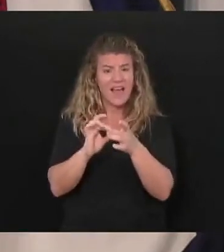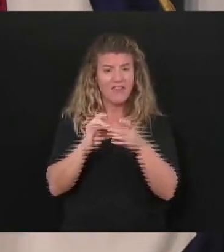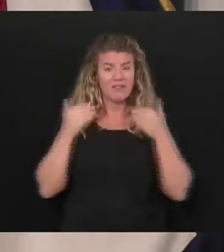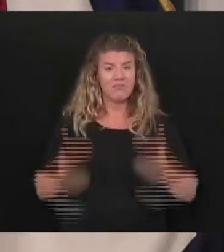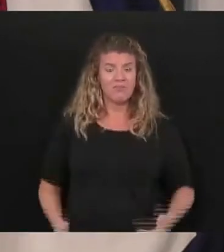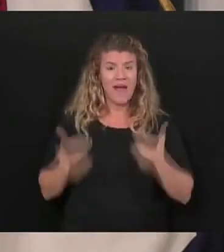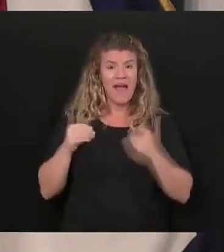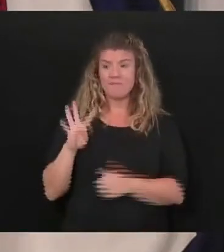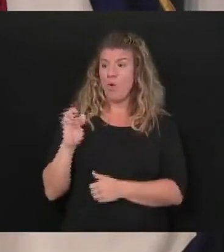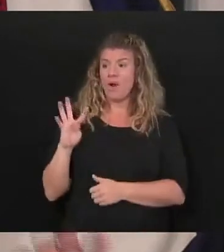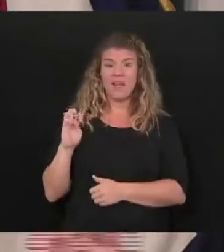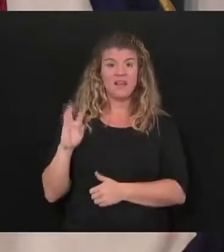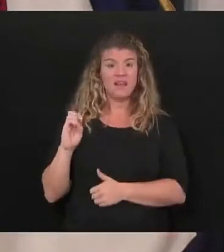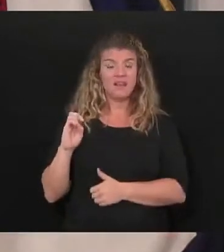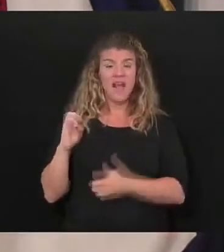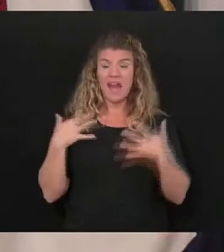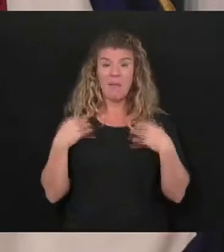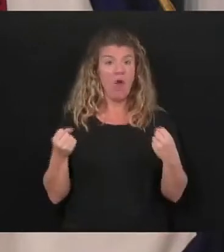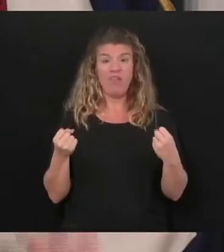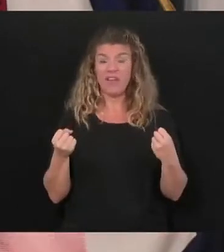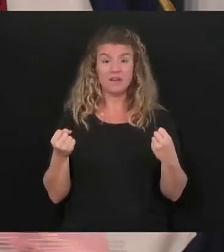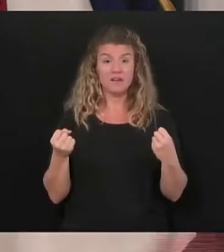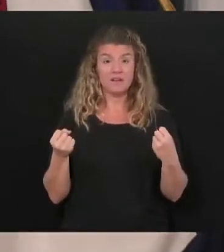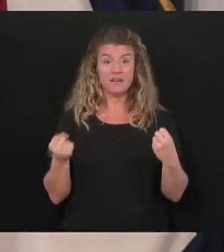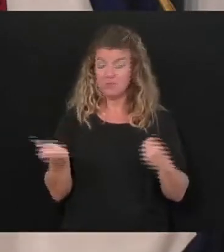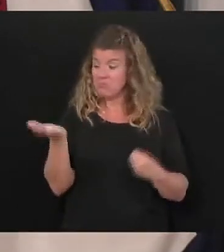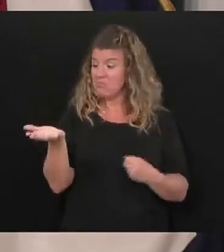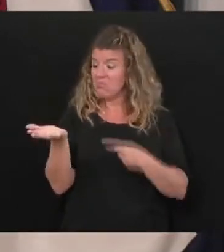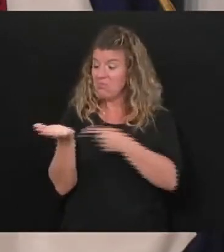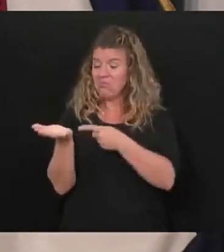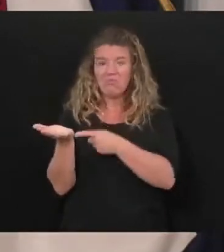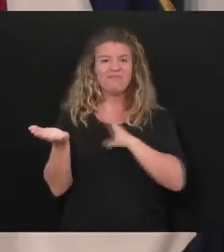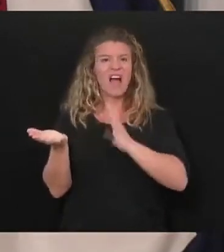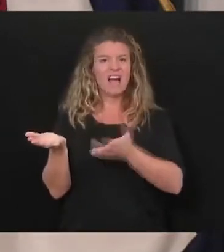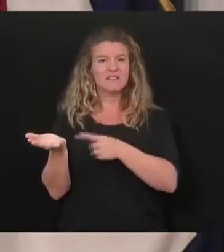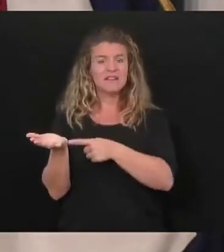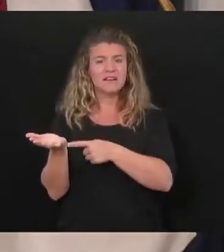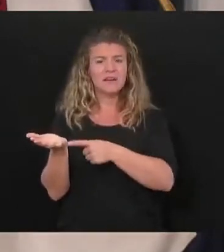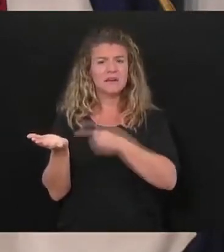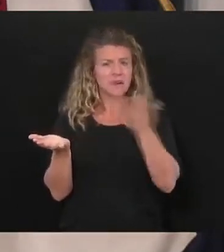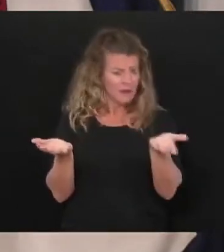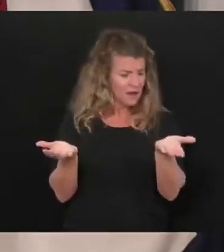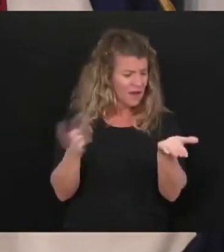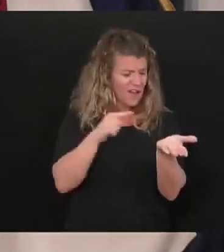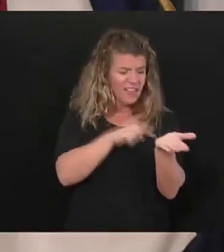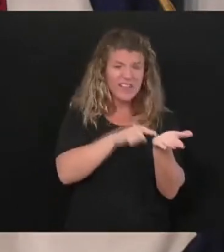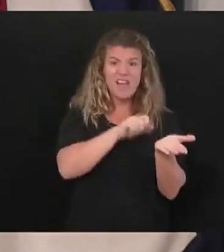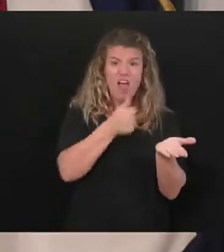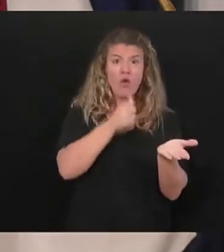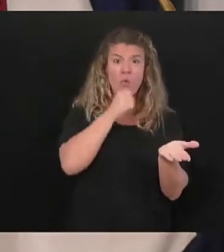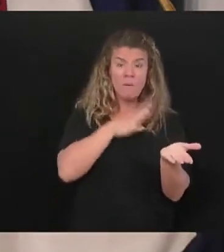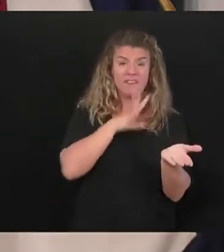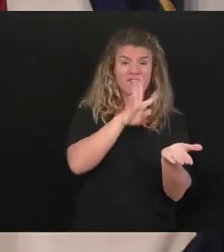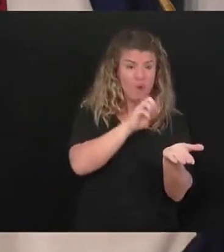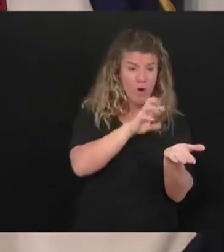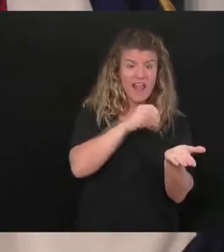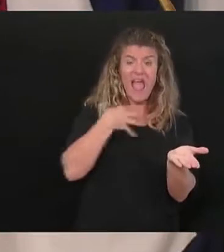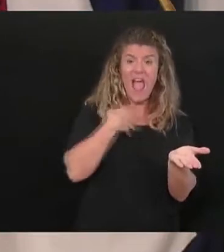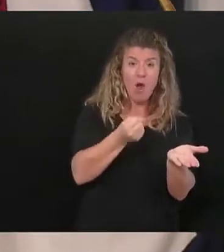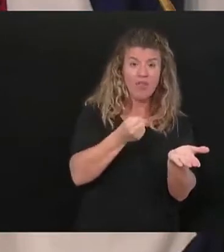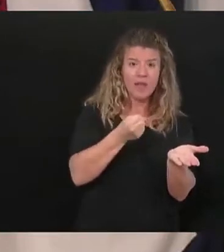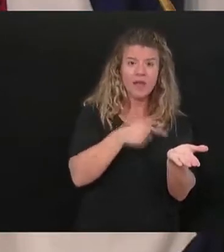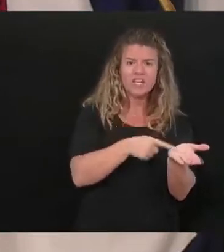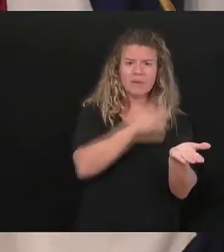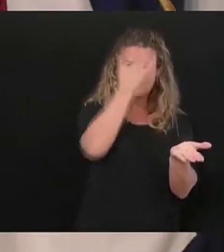40 year old on one hand gets it and it's no problem at all and a perfectly healthy 40 year old on another hand gets it and it